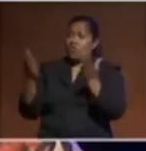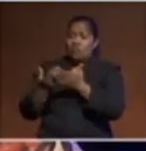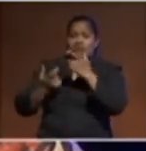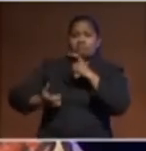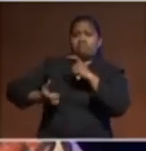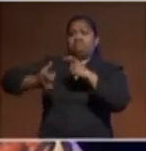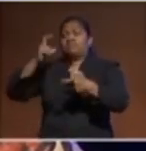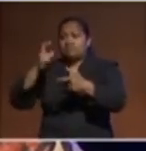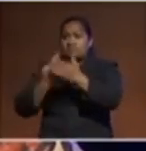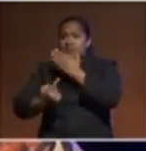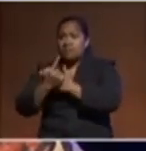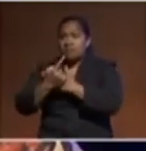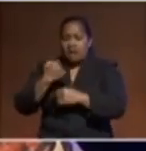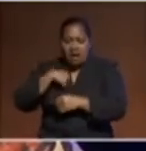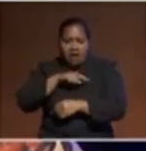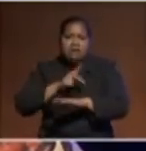deeply concerning to us.